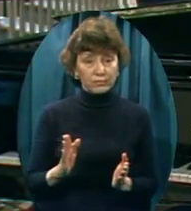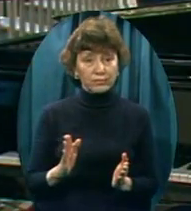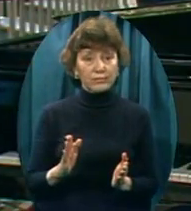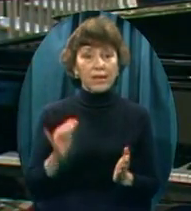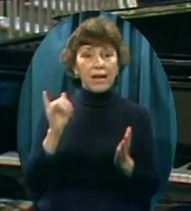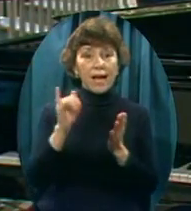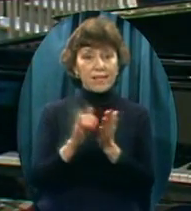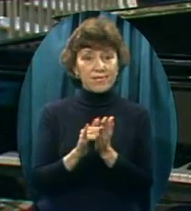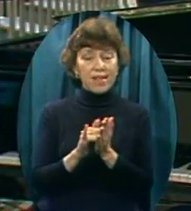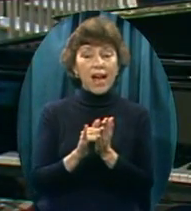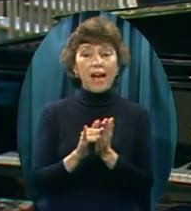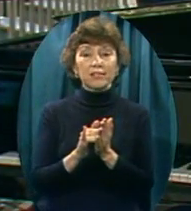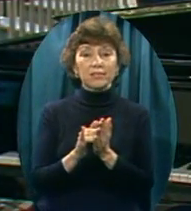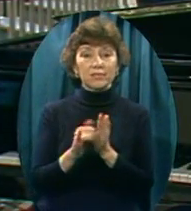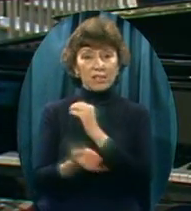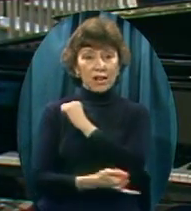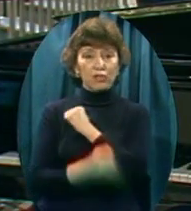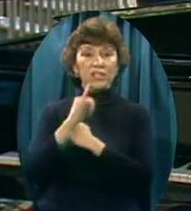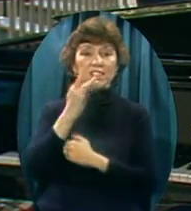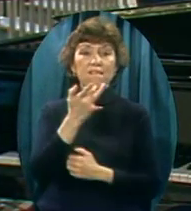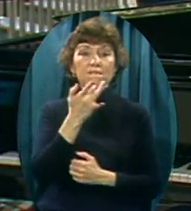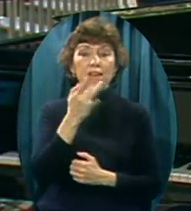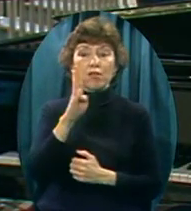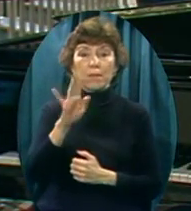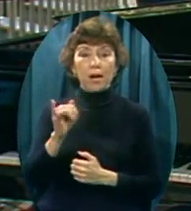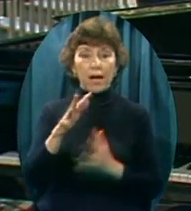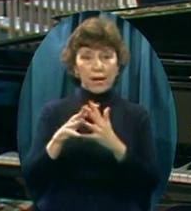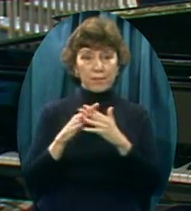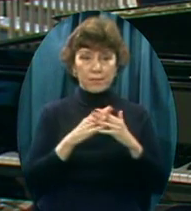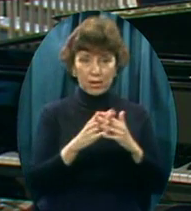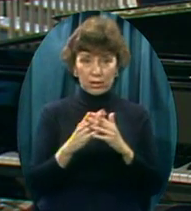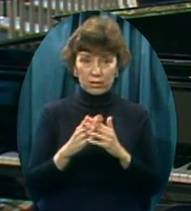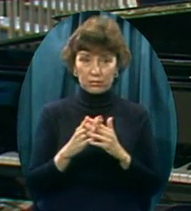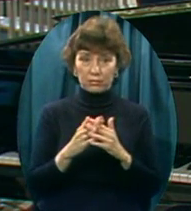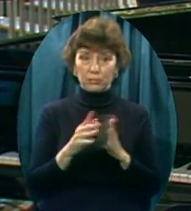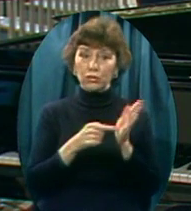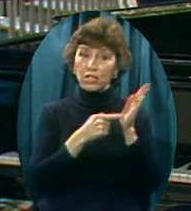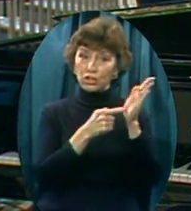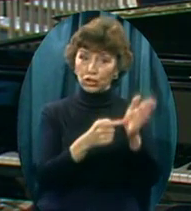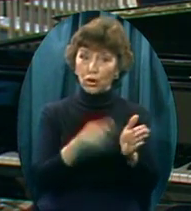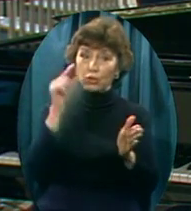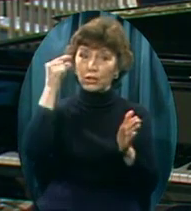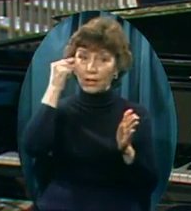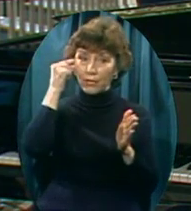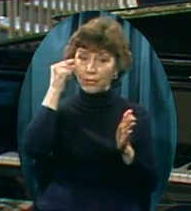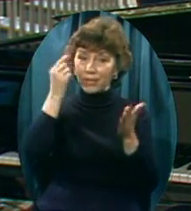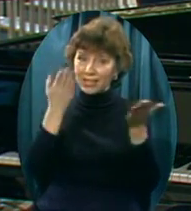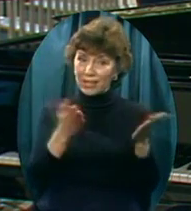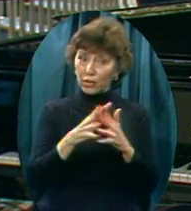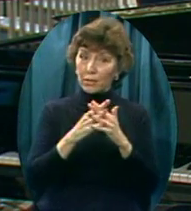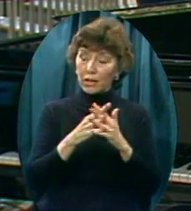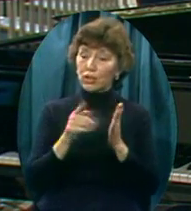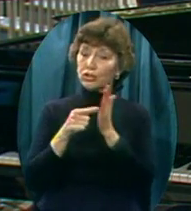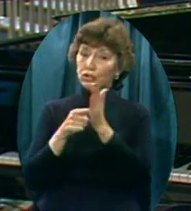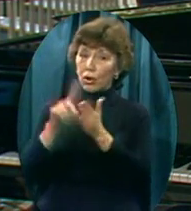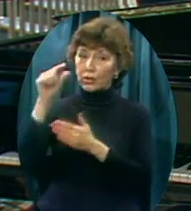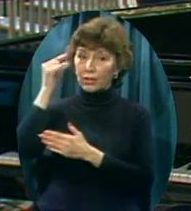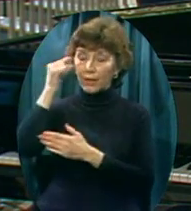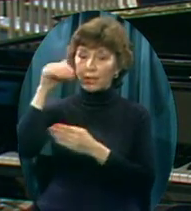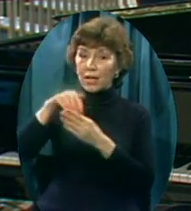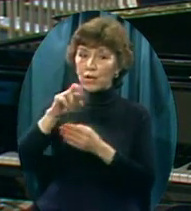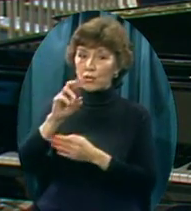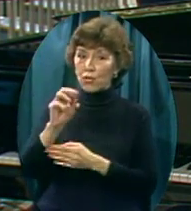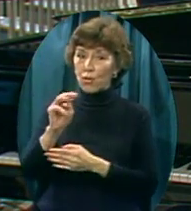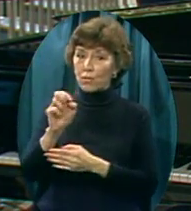God so loved the world That he gave his son Jesus To get us out of captivity To give us salvation Let's bow our heads in prayer